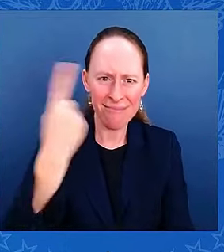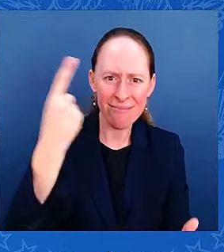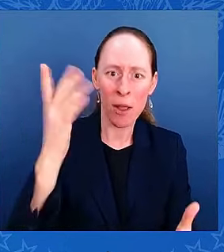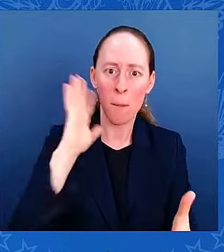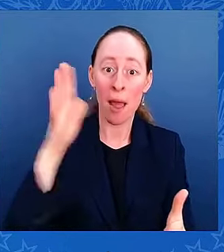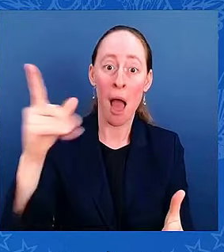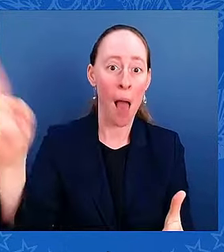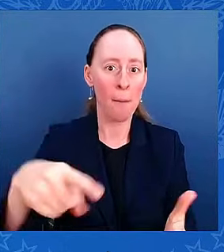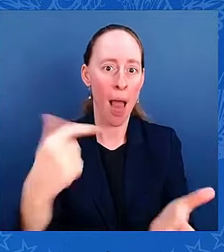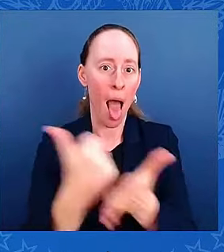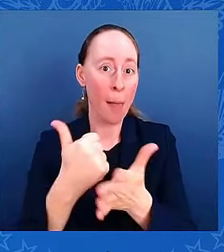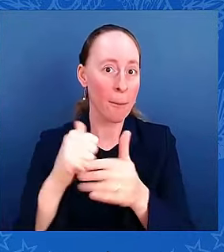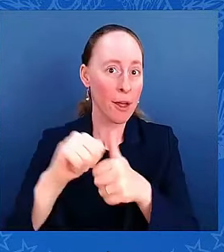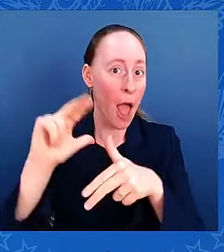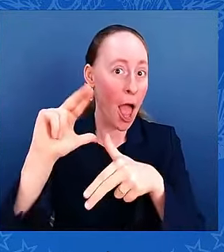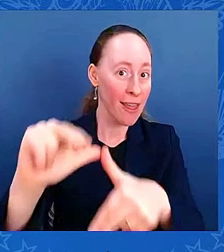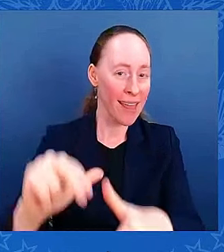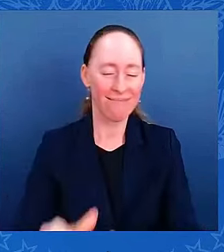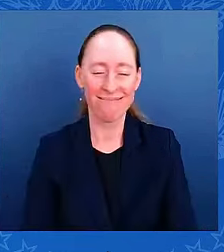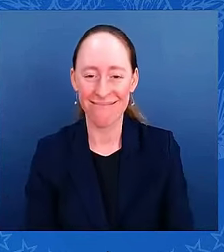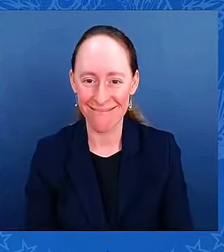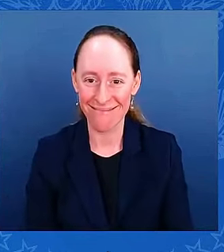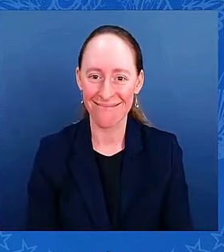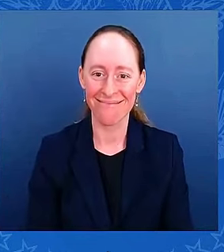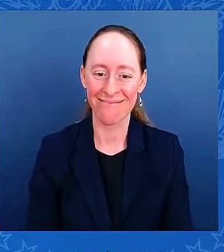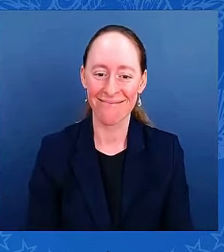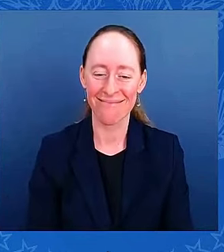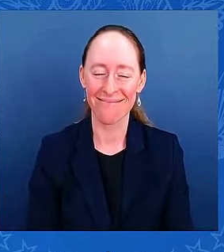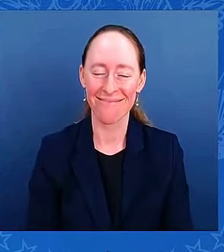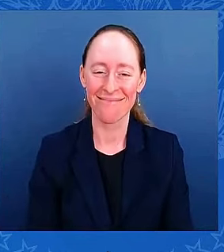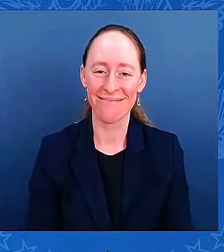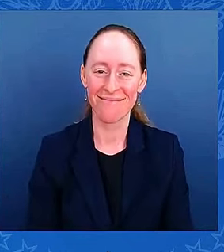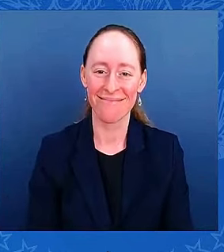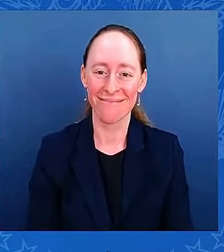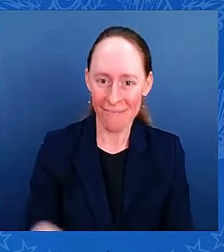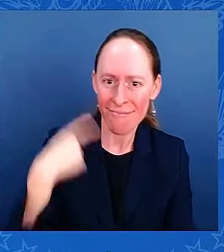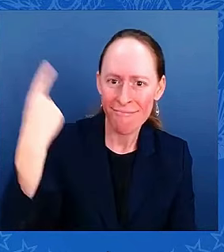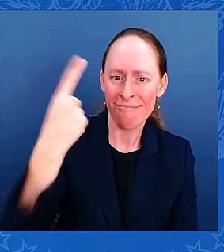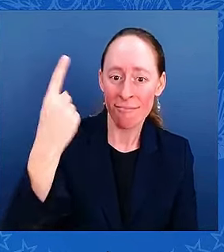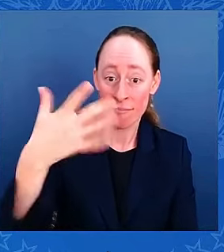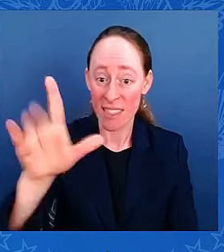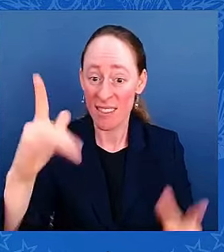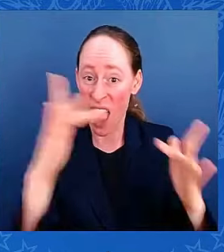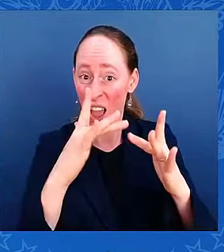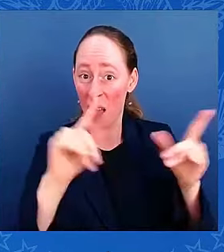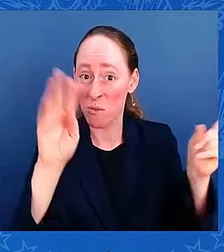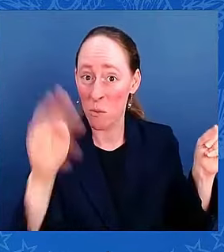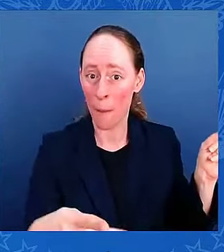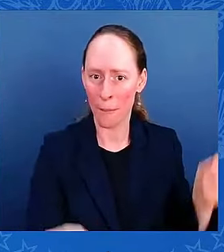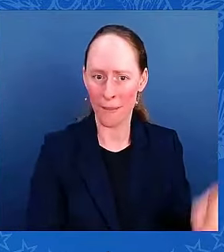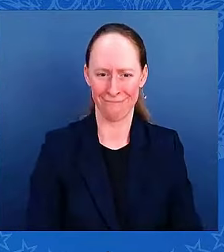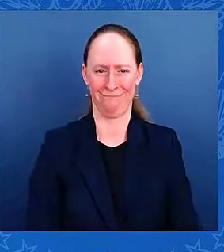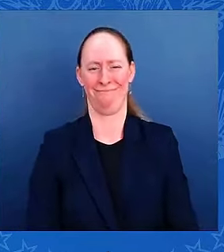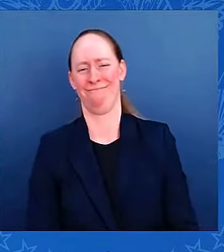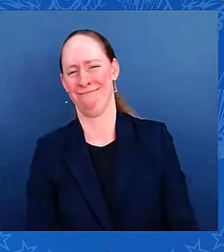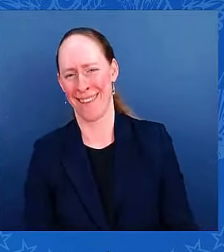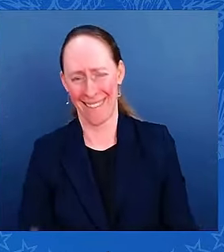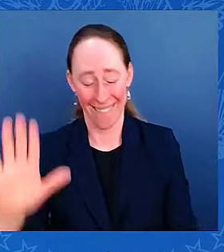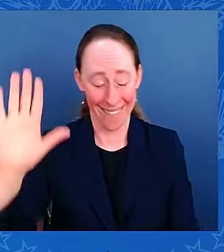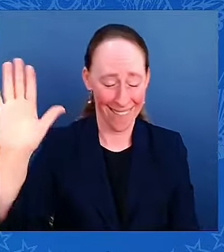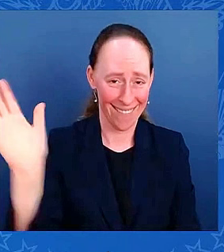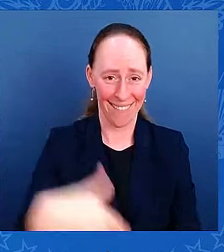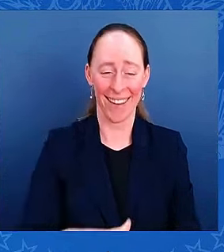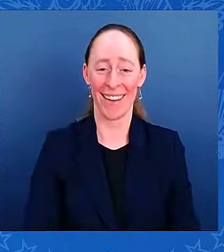Mr. President Trump, former President Trump, get a life, man. Help these people. Will you hold him accountable? You said you were going to hold those